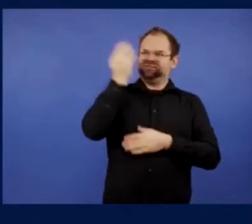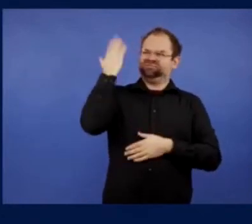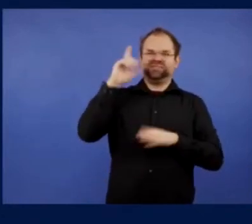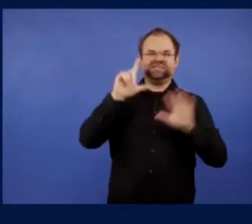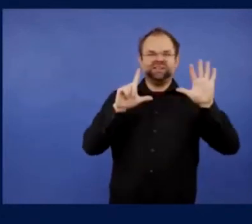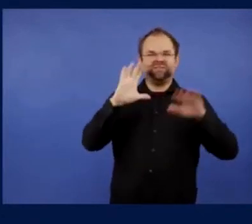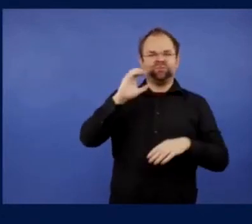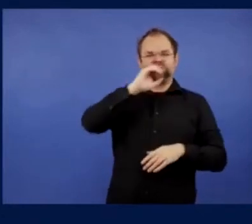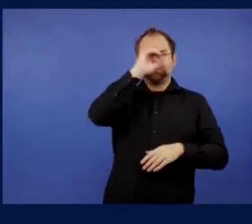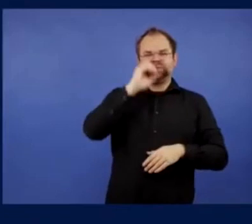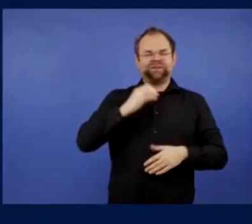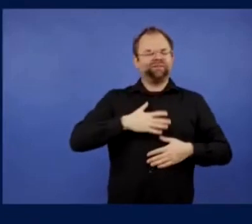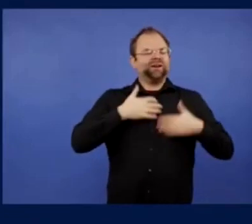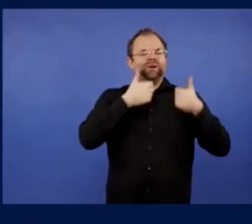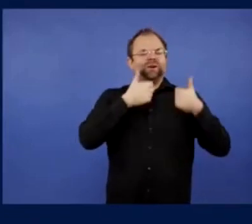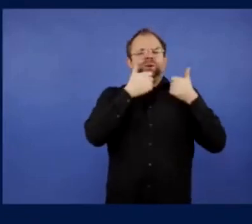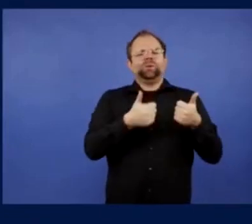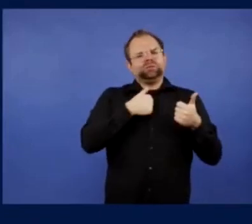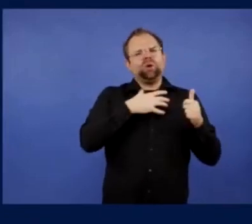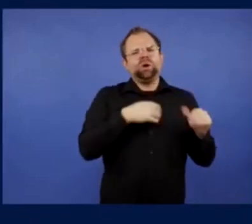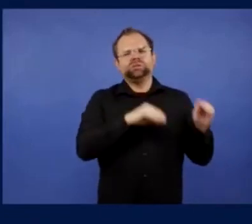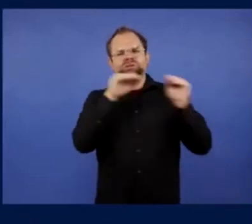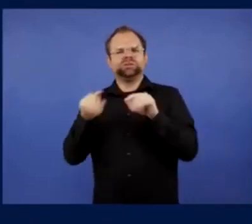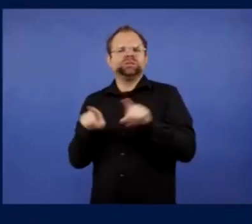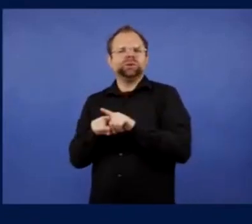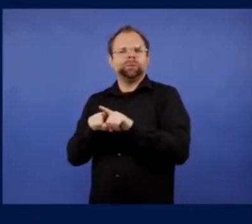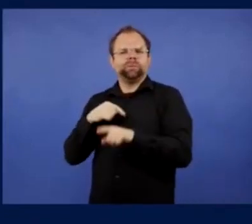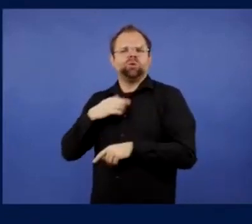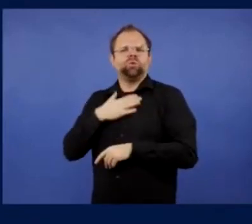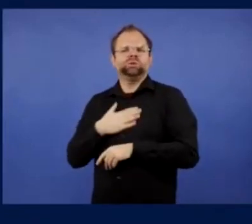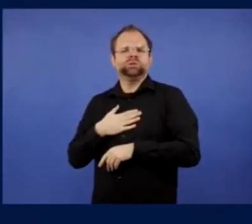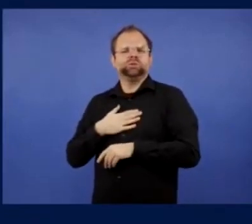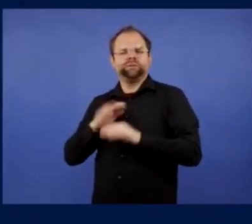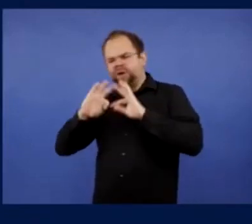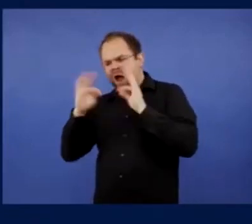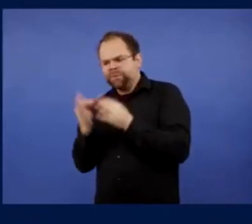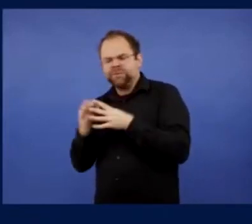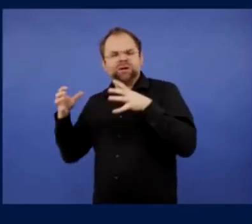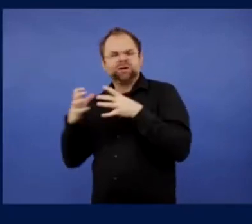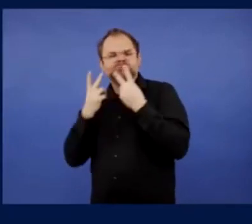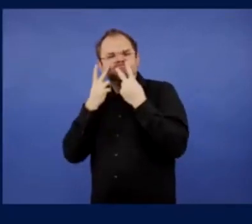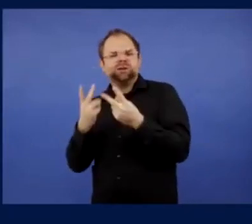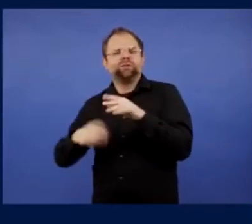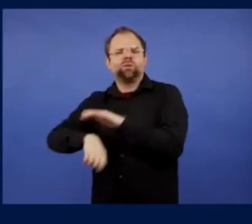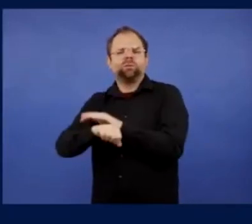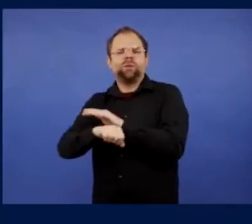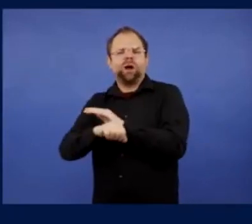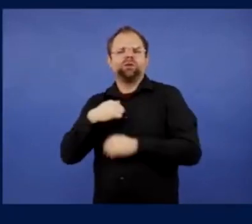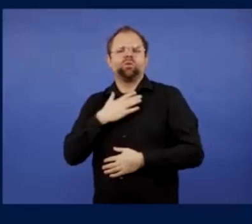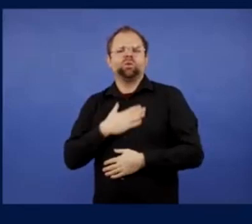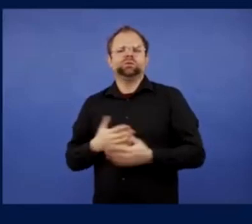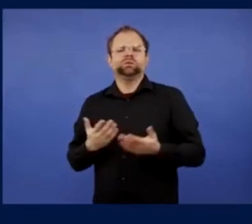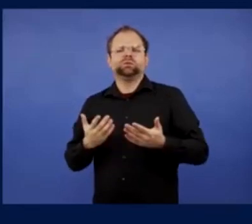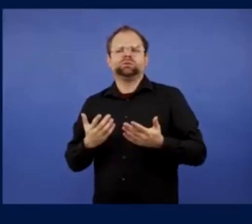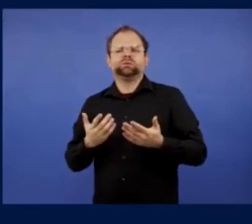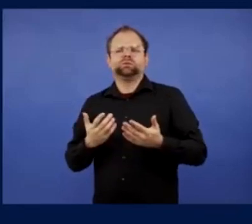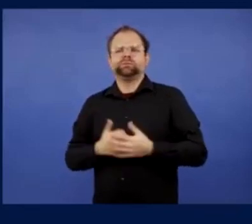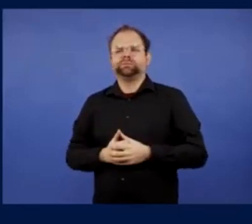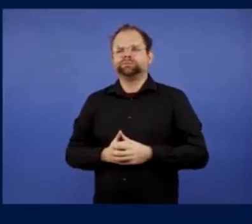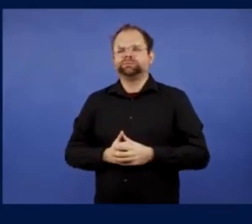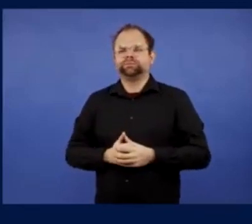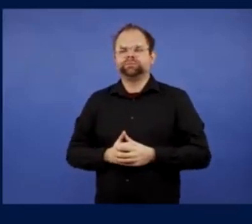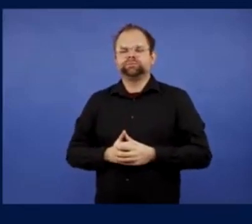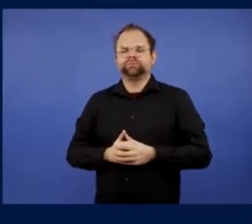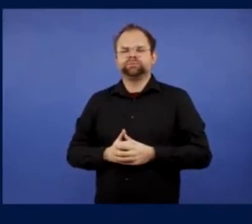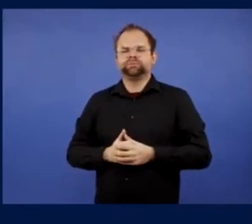the UK can be applied and would benefit across Europe? Yeah, well, I think the Premier League can set the standards. It's